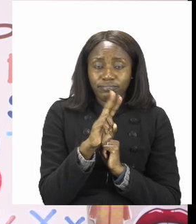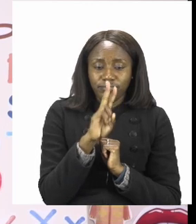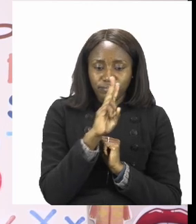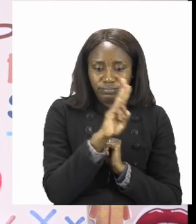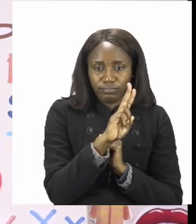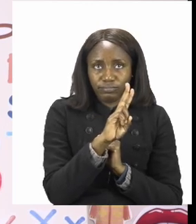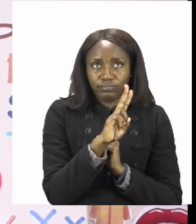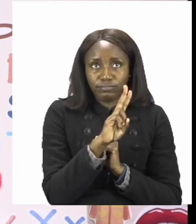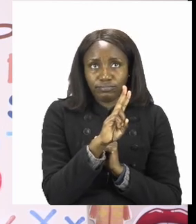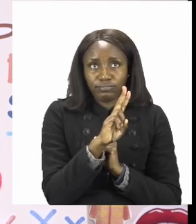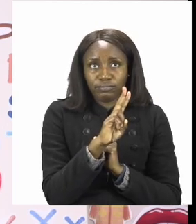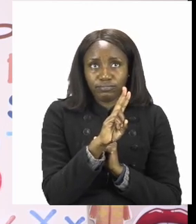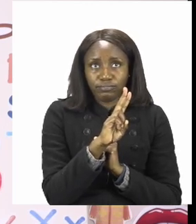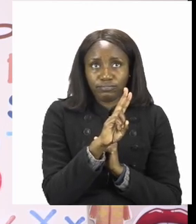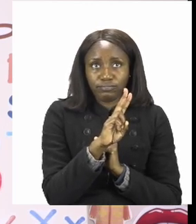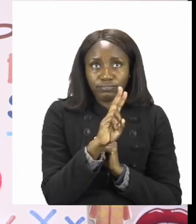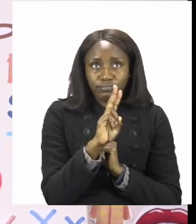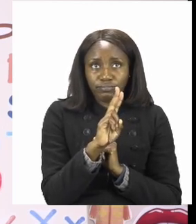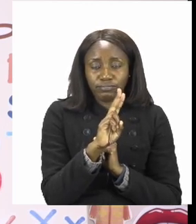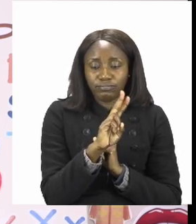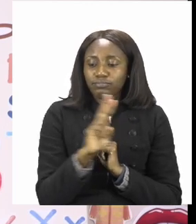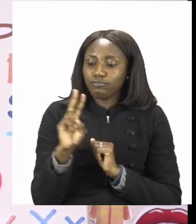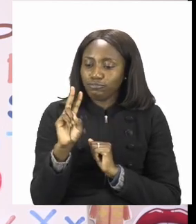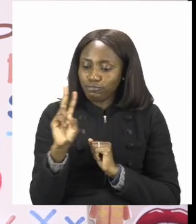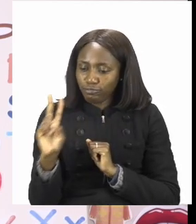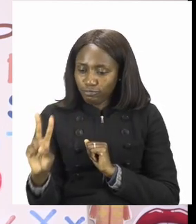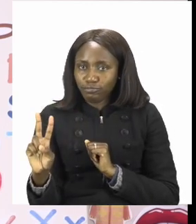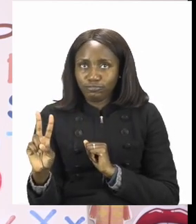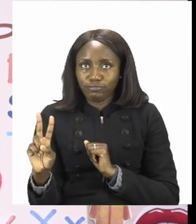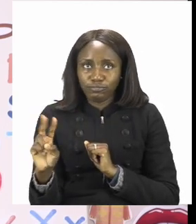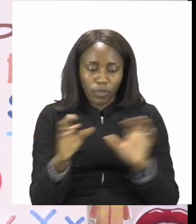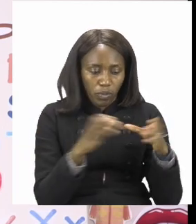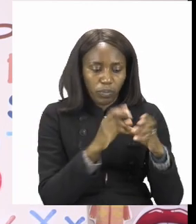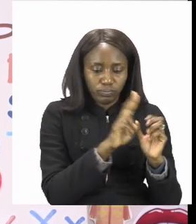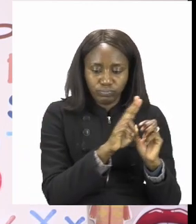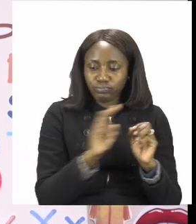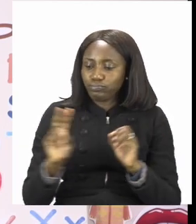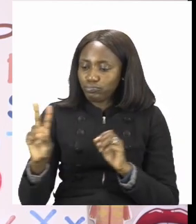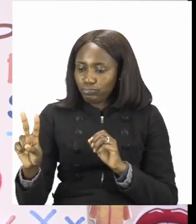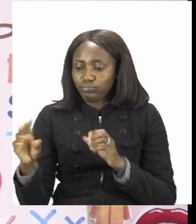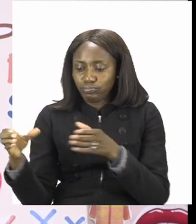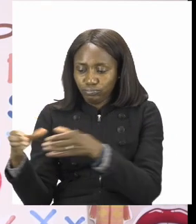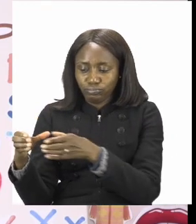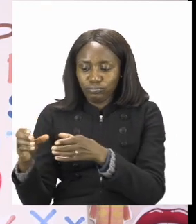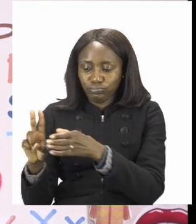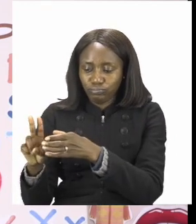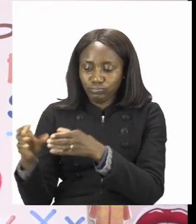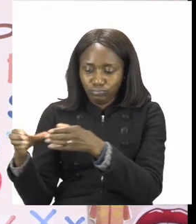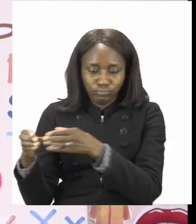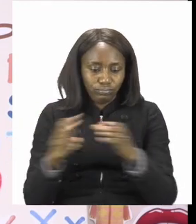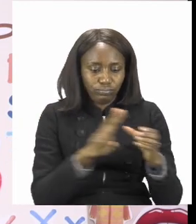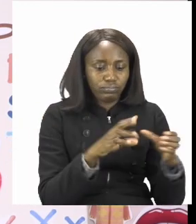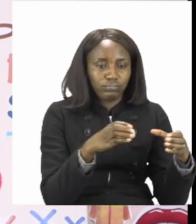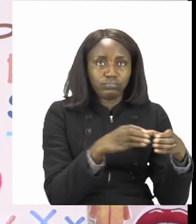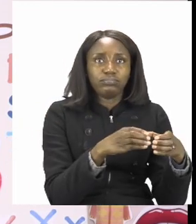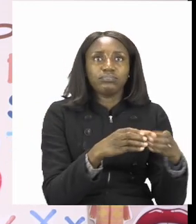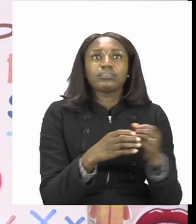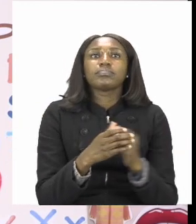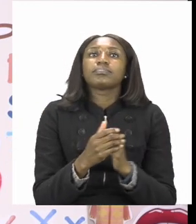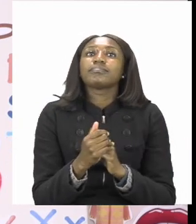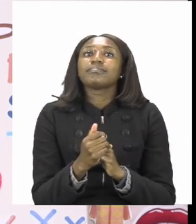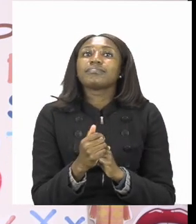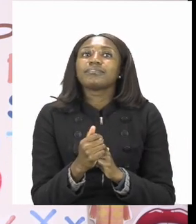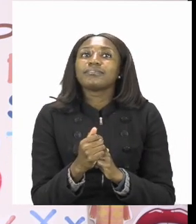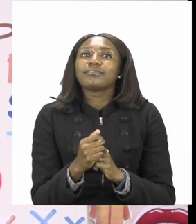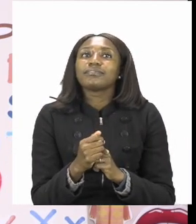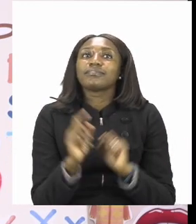inside one two one two. So now that